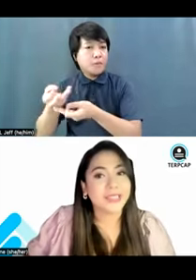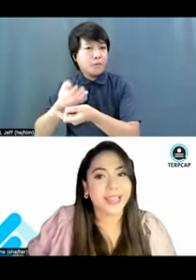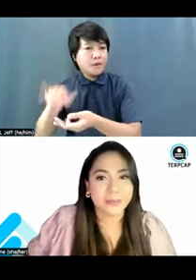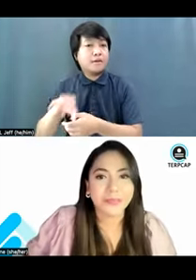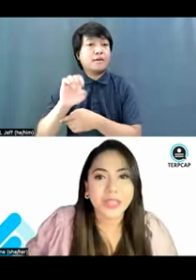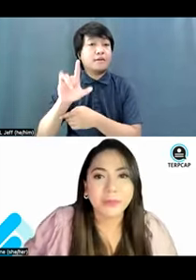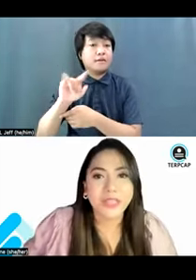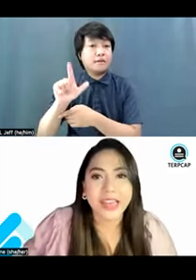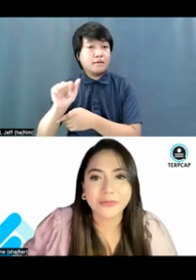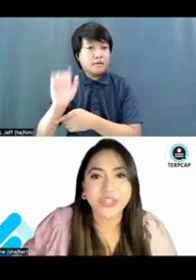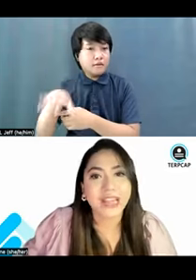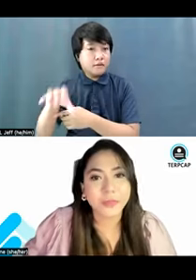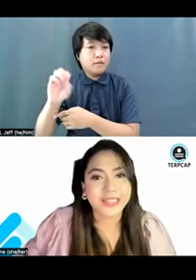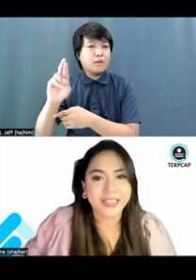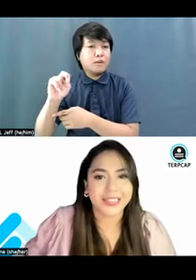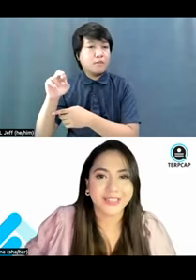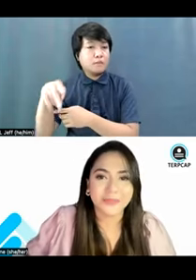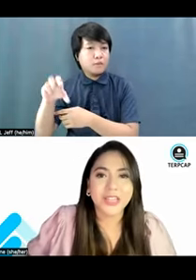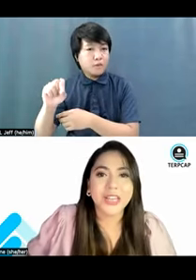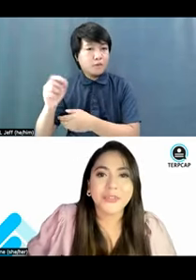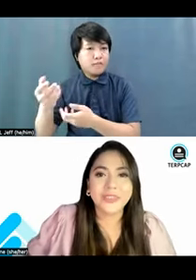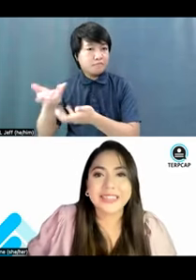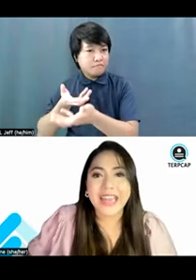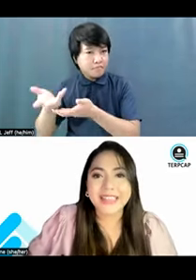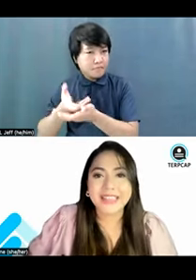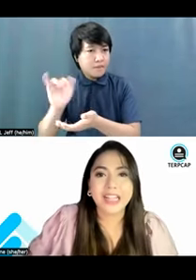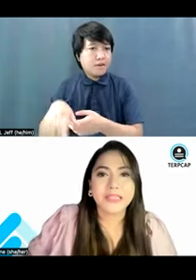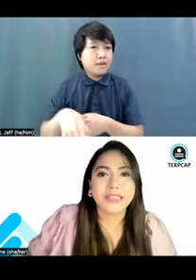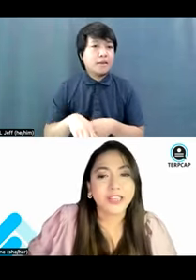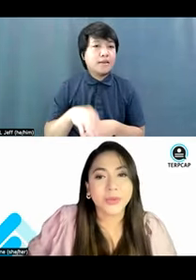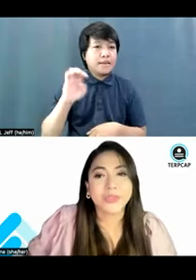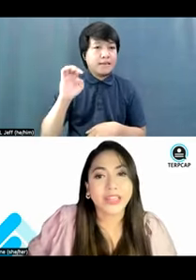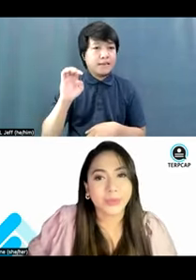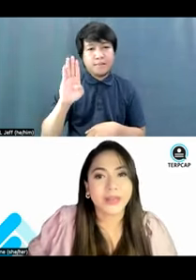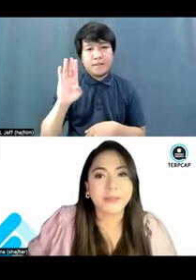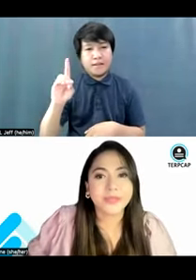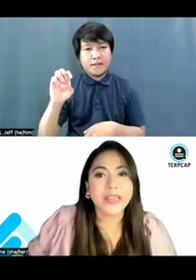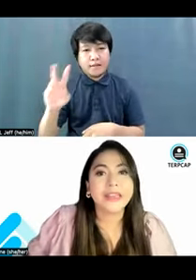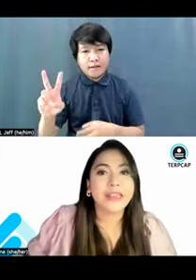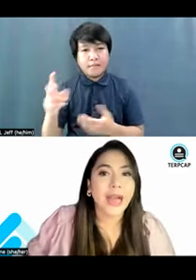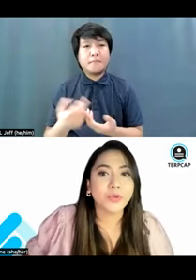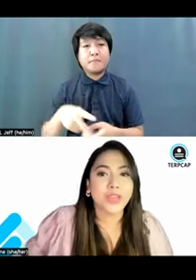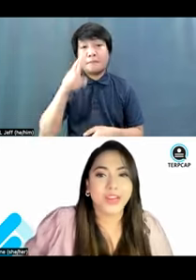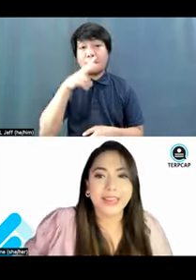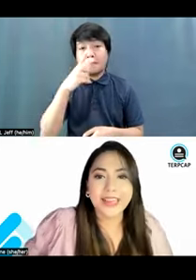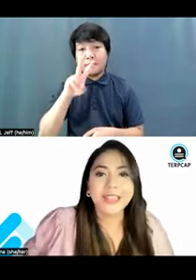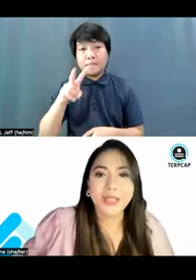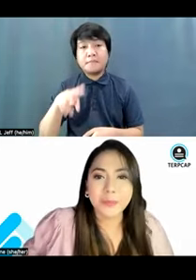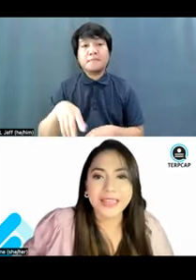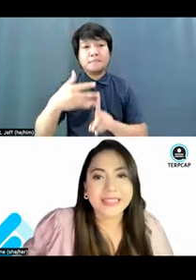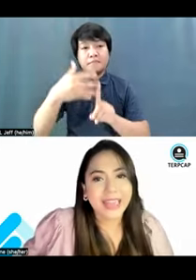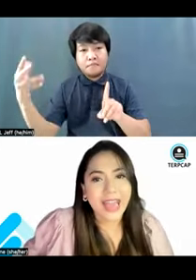Consulting, Bedev Child Protection, Visayas LBTQ Network, Camp Queer,